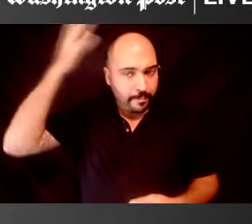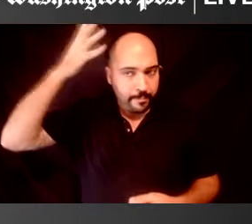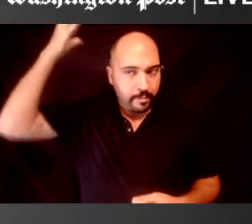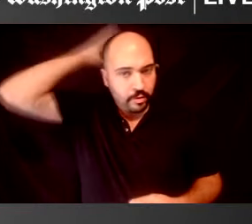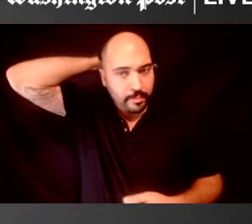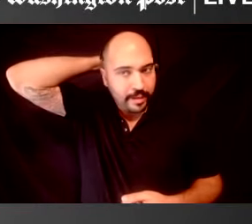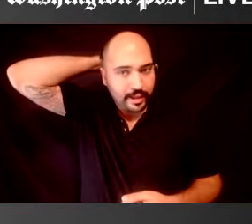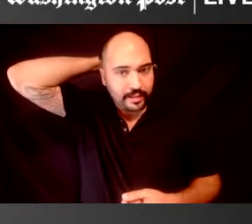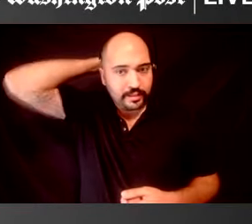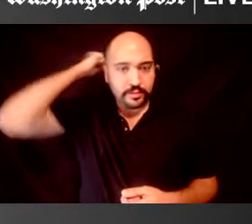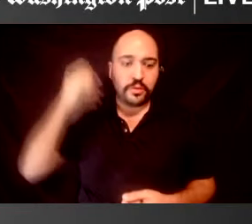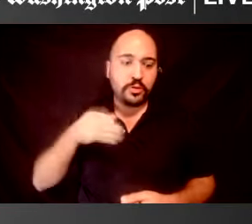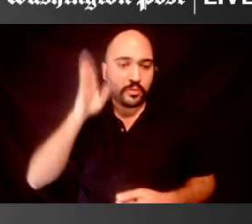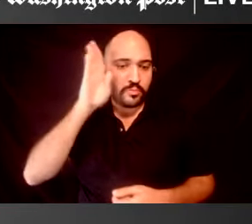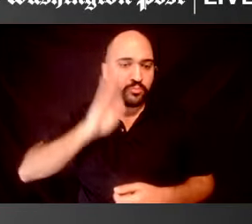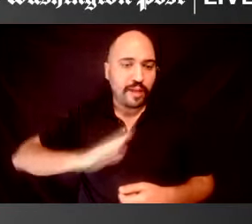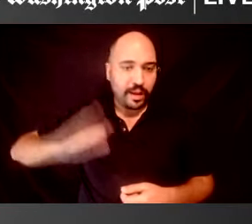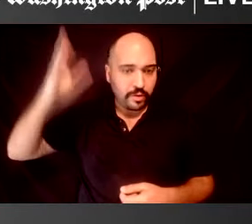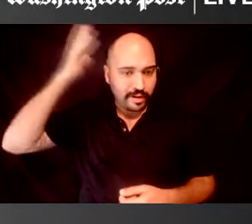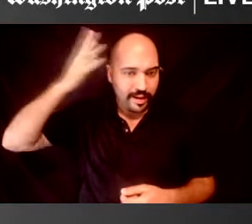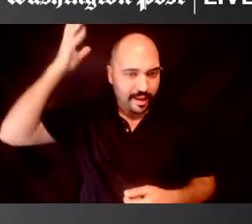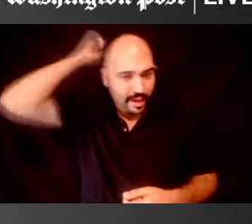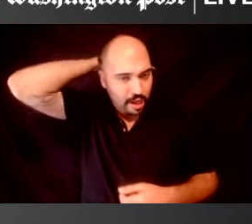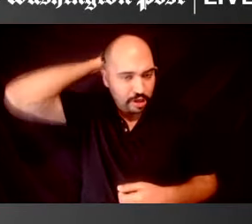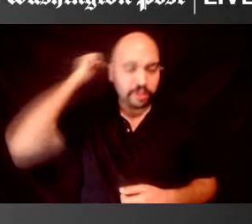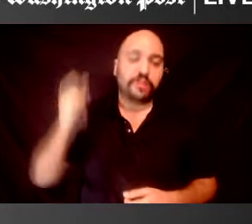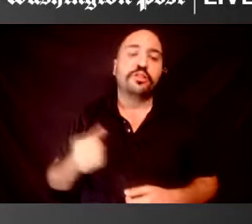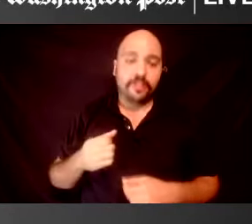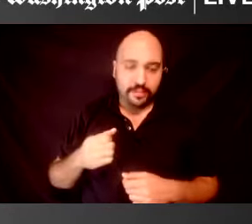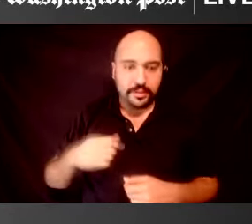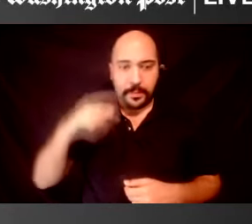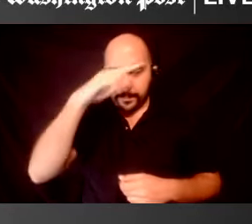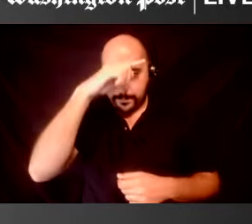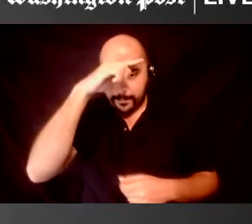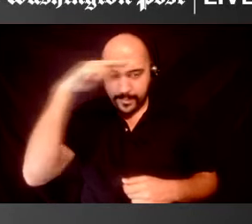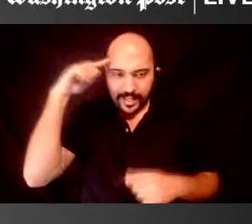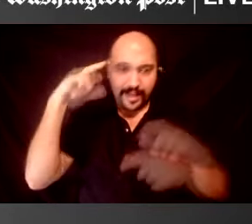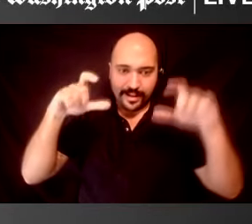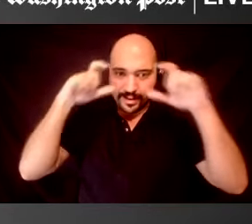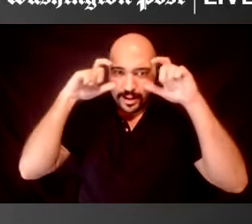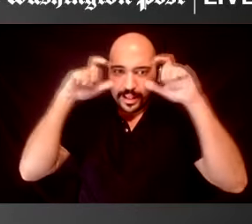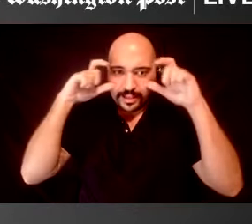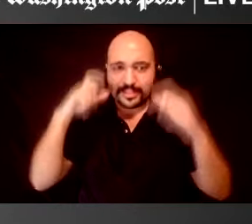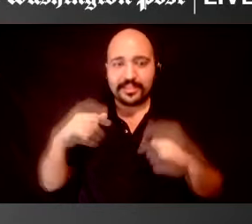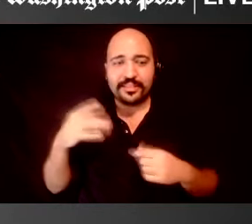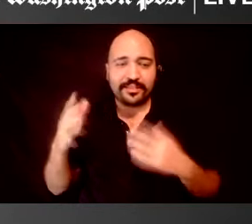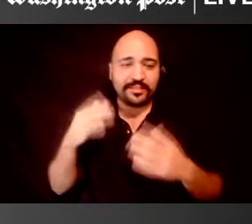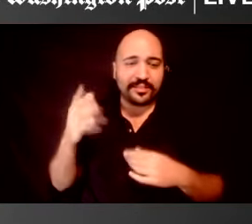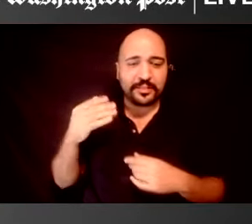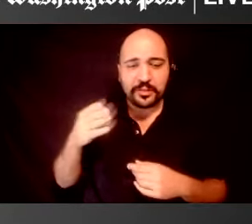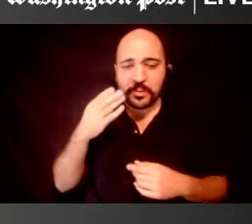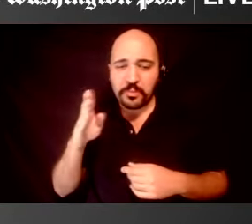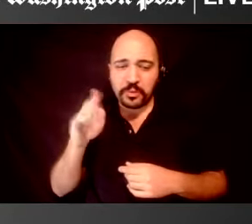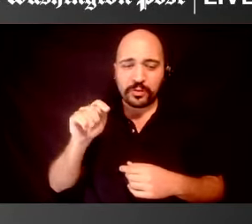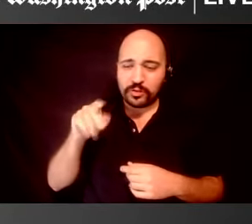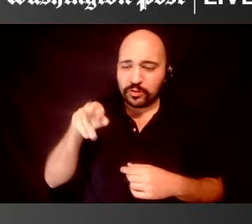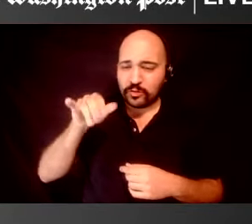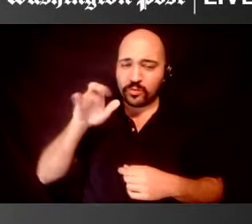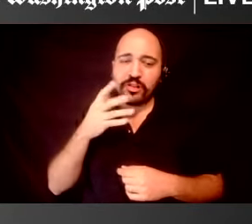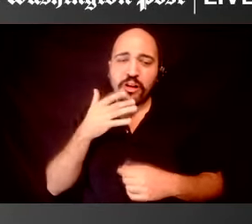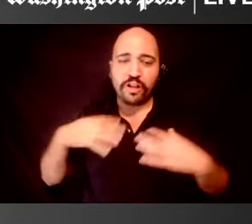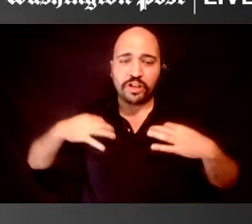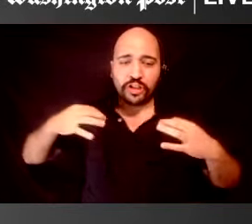brown hair. I'm wearing black glasses, a sort of turquoise-coloured T-shirt and some